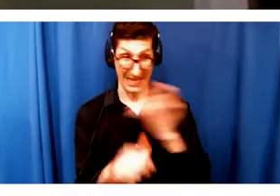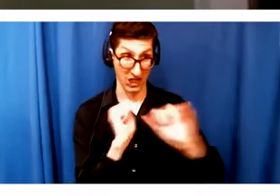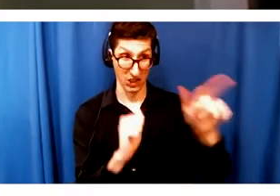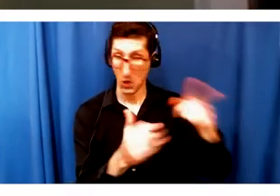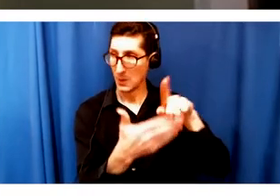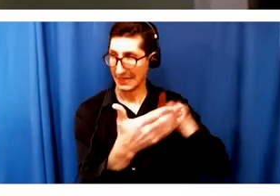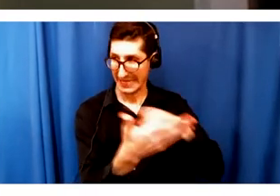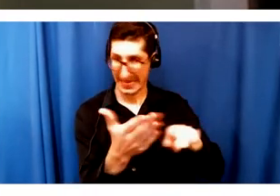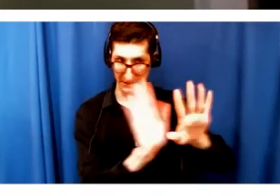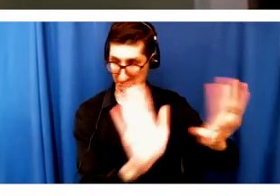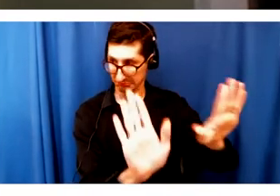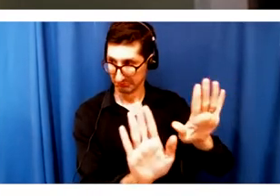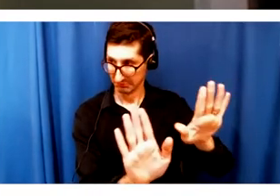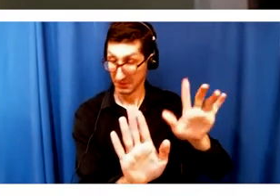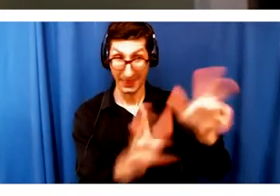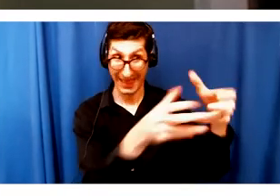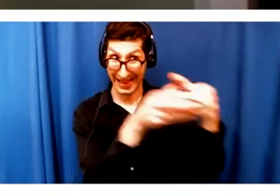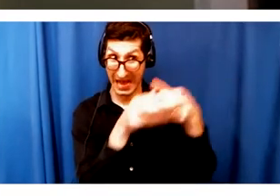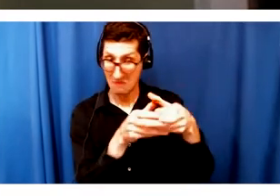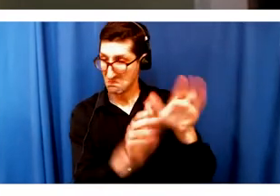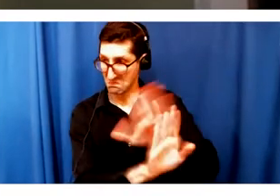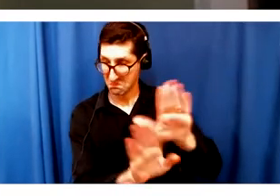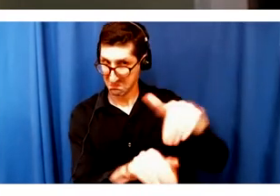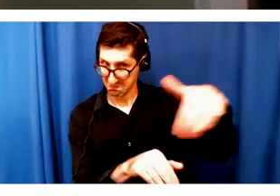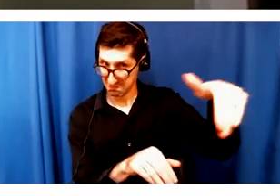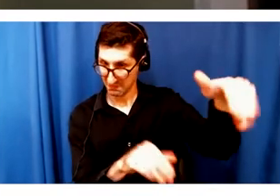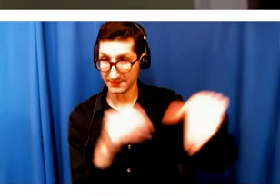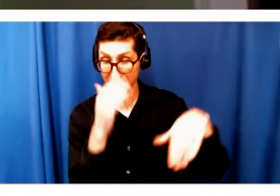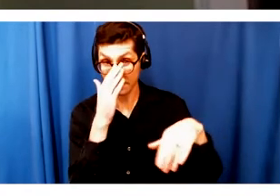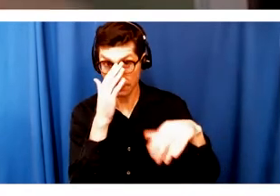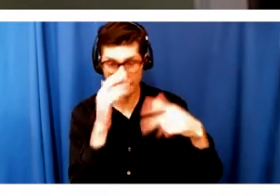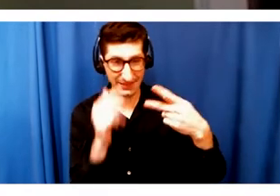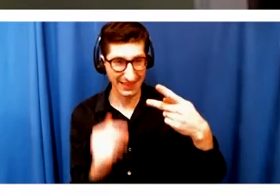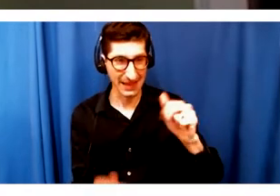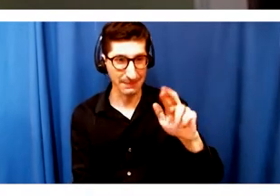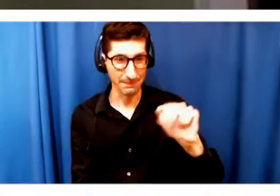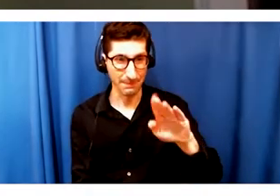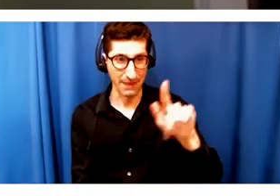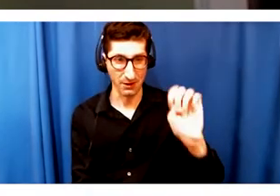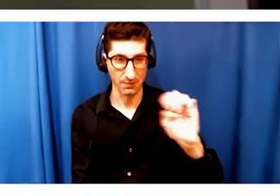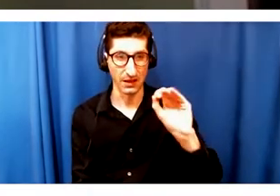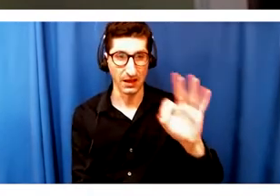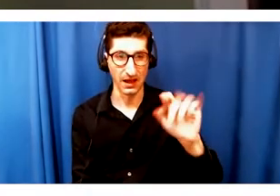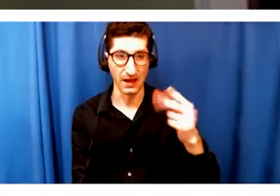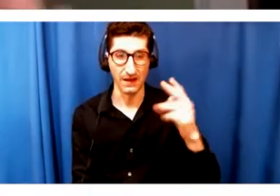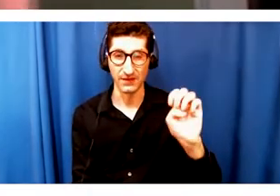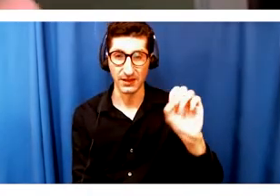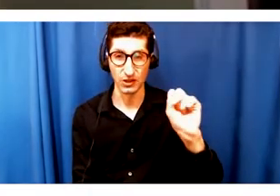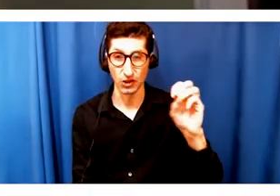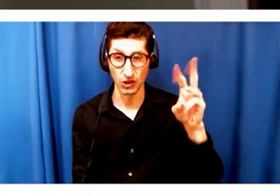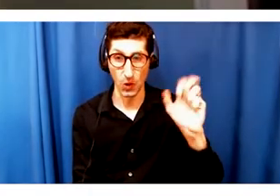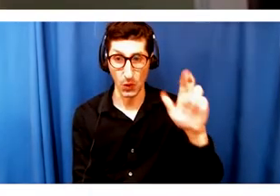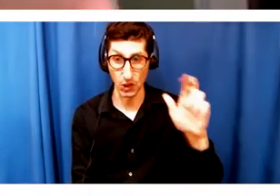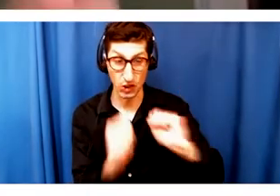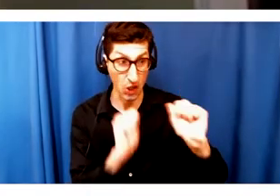we are not bringing Parable of the Sower until we can. And that